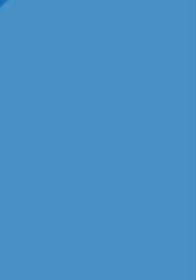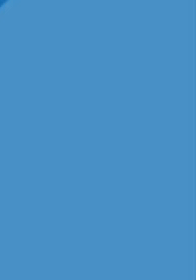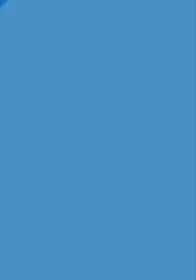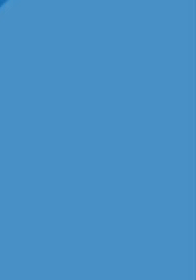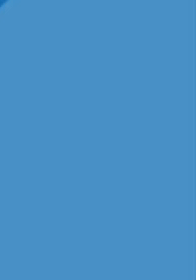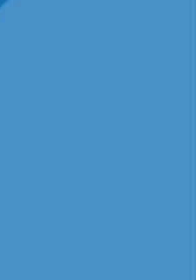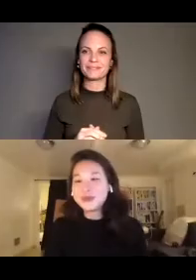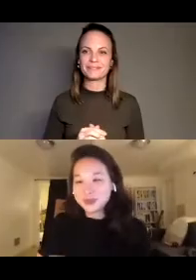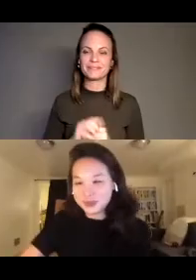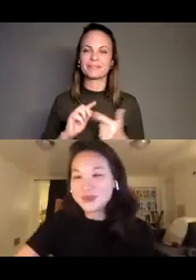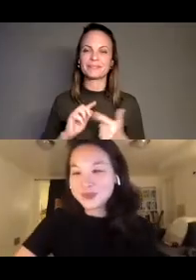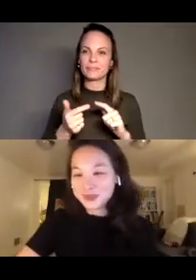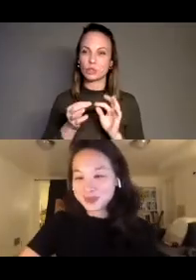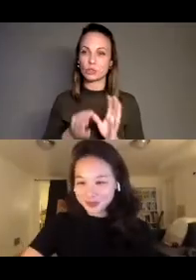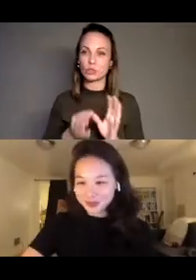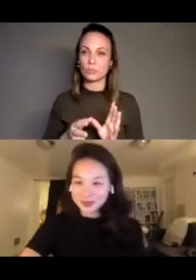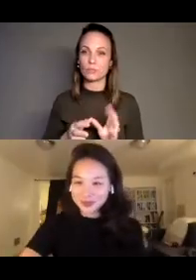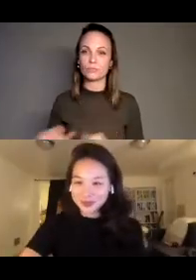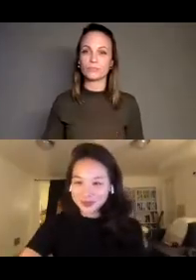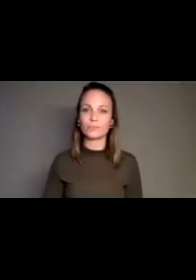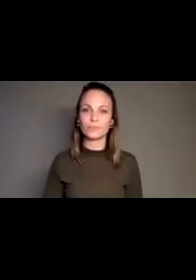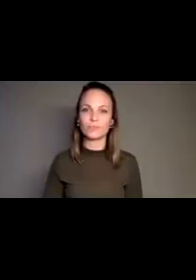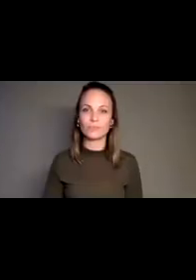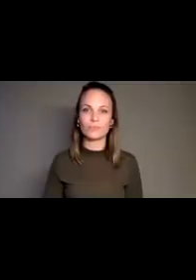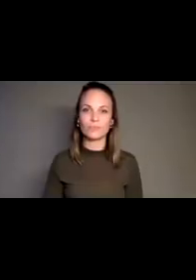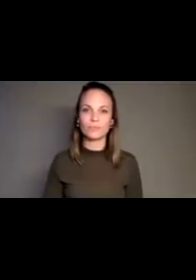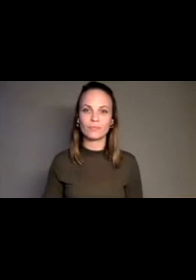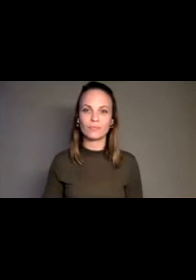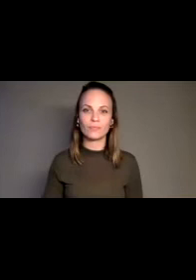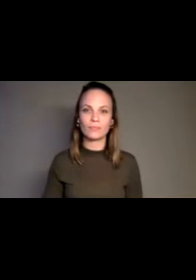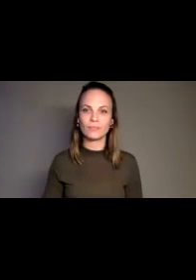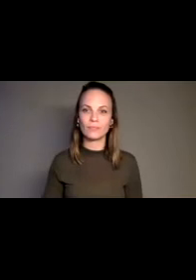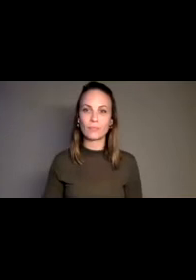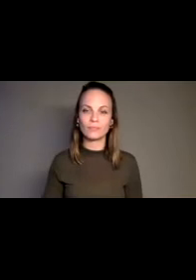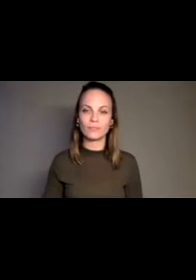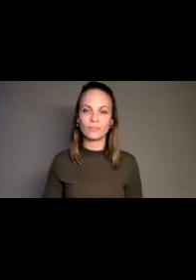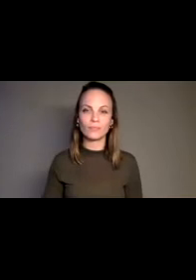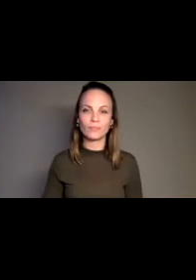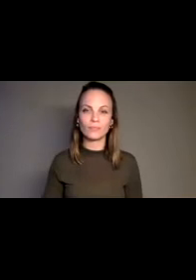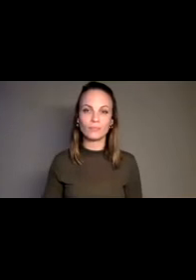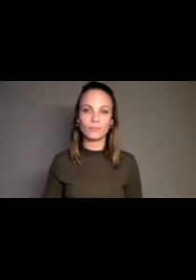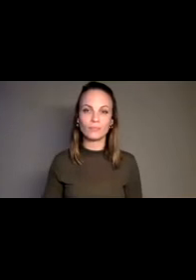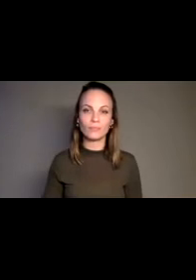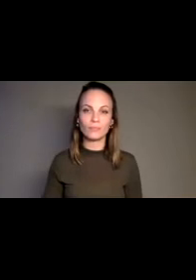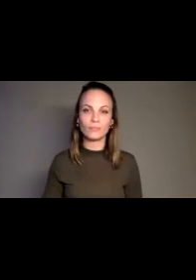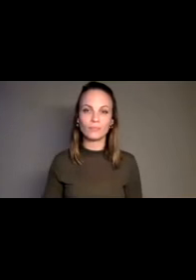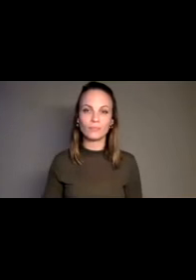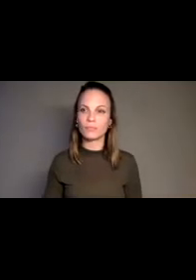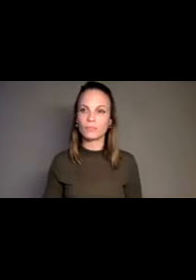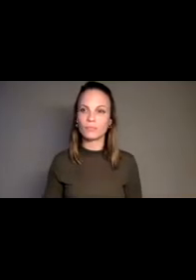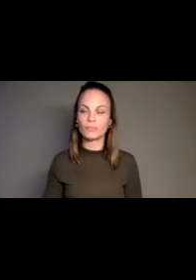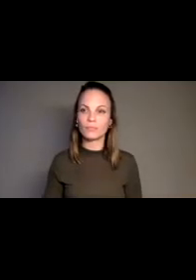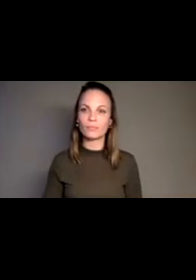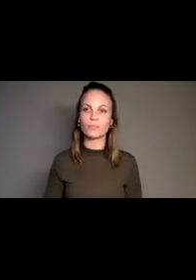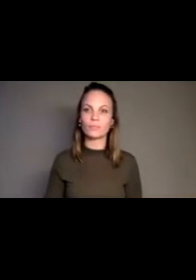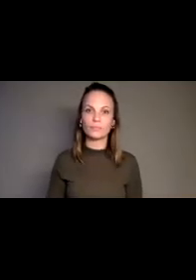everyone can hear me. Thanks, Tiffany, and thanks for the introduction. I really appreciate it and appreciate the opportunity to come and speak